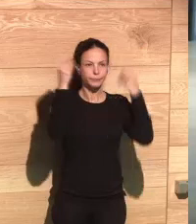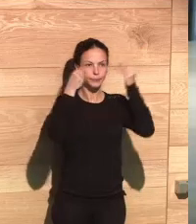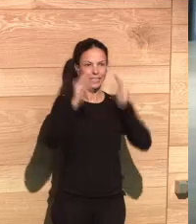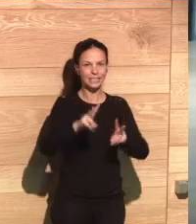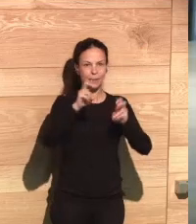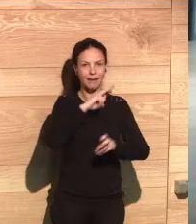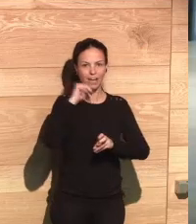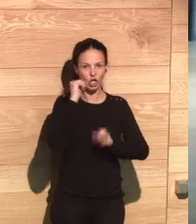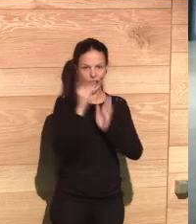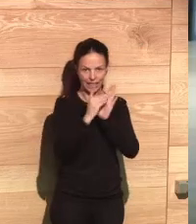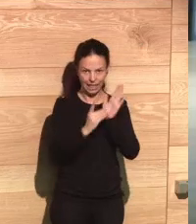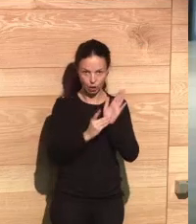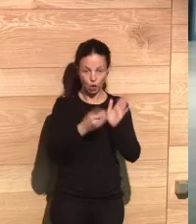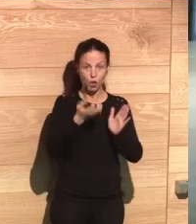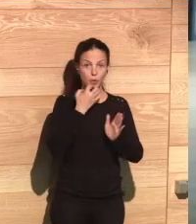said.